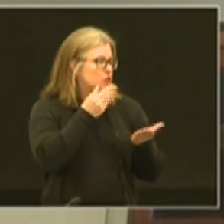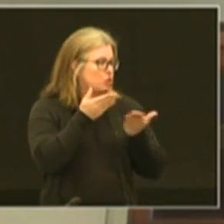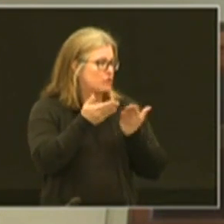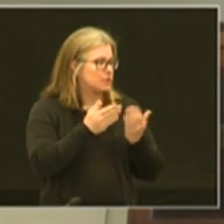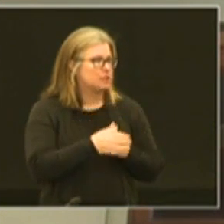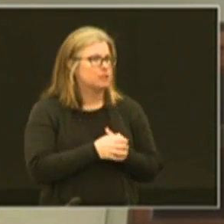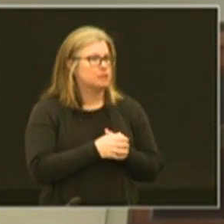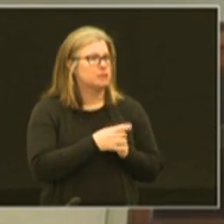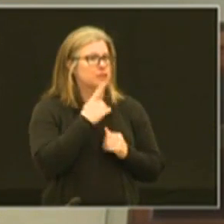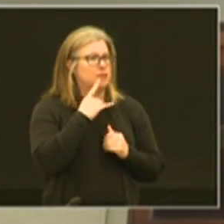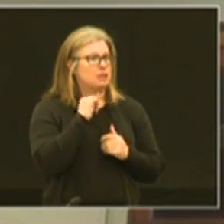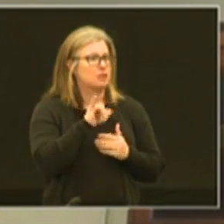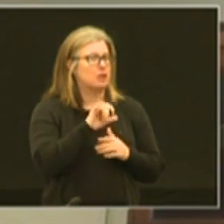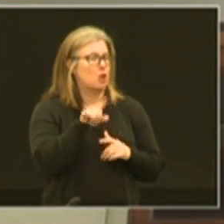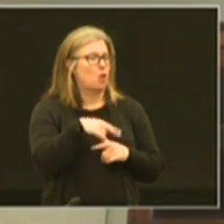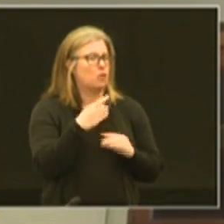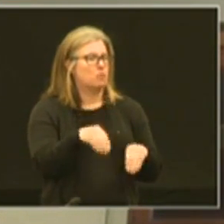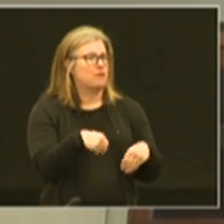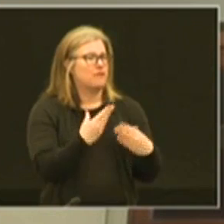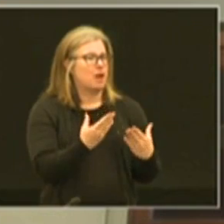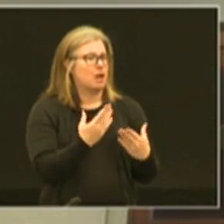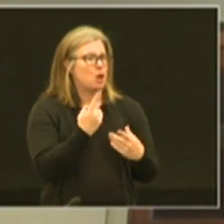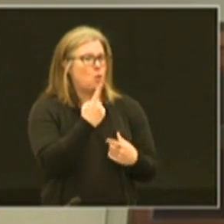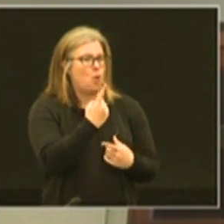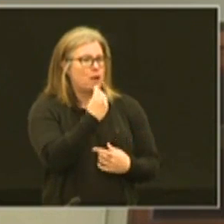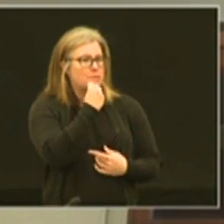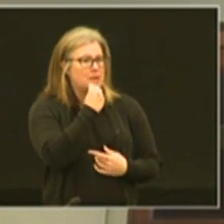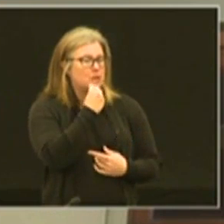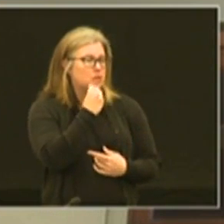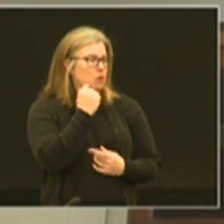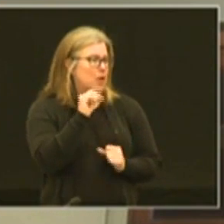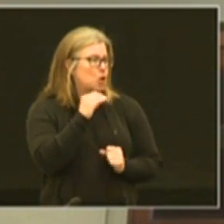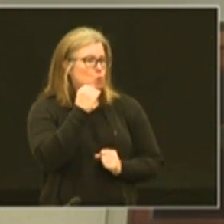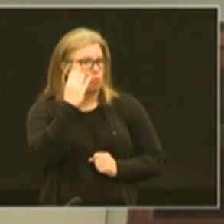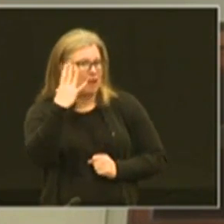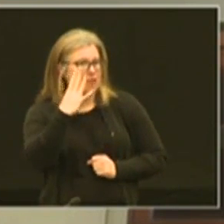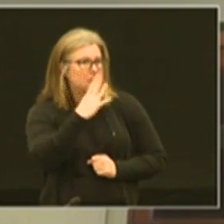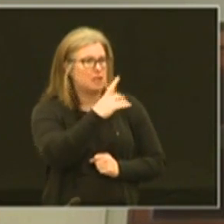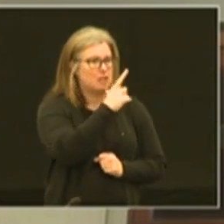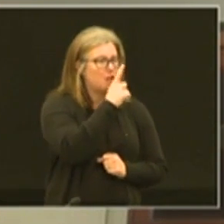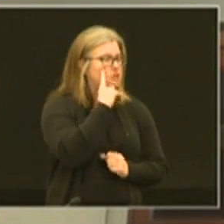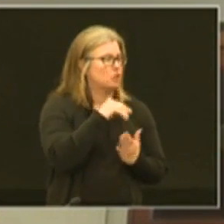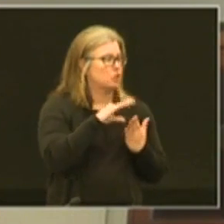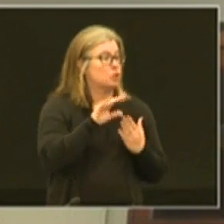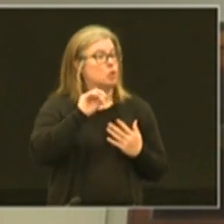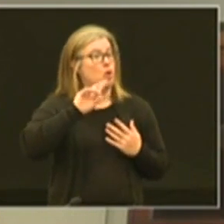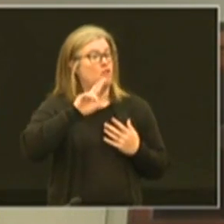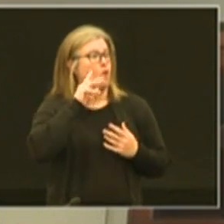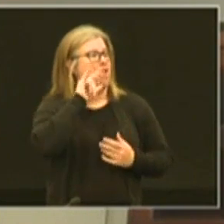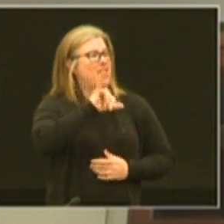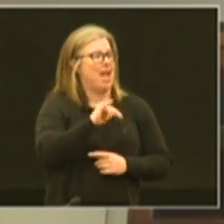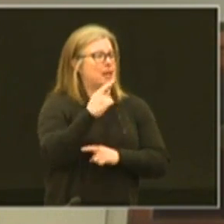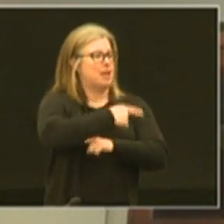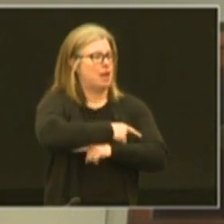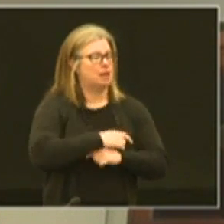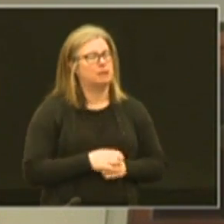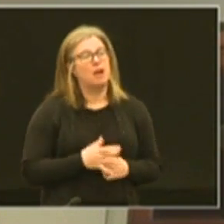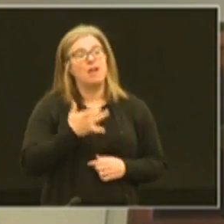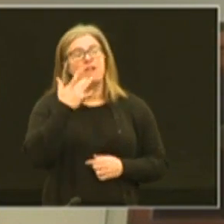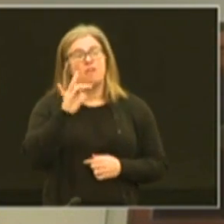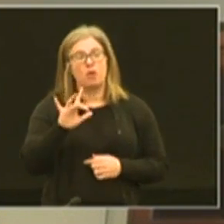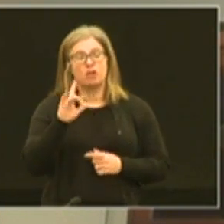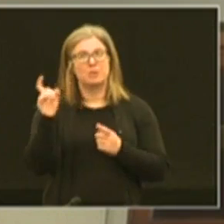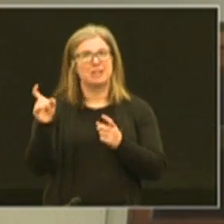said that we can only provide one meal so we could do breakfast and lunch for students for that day fortunately